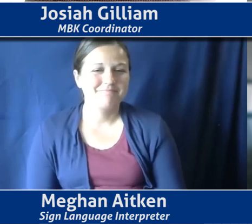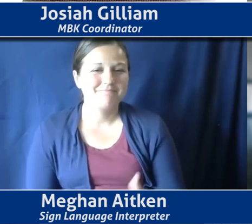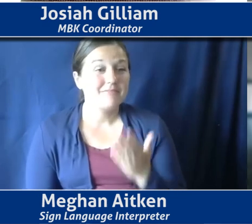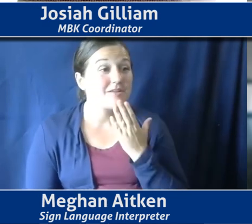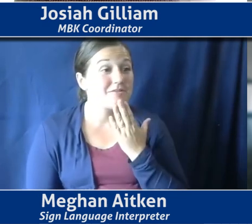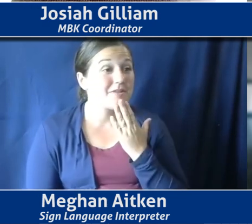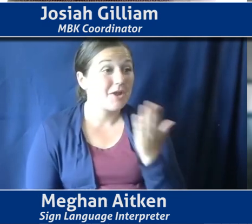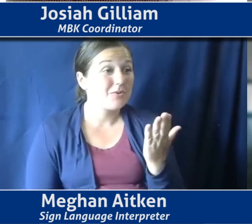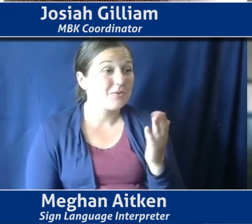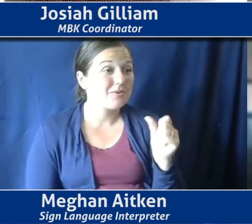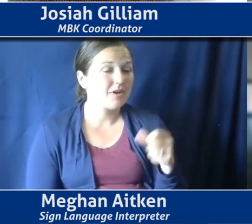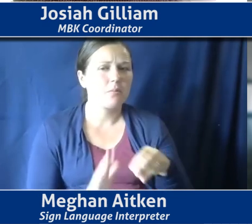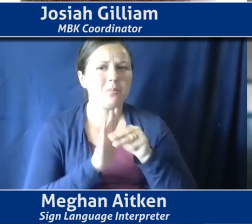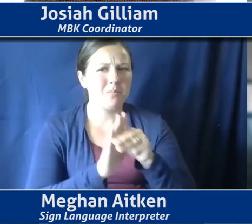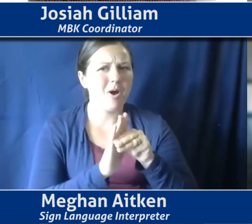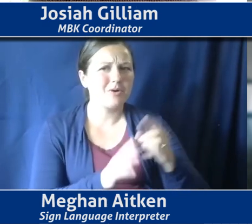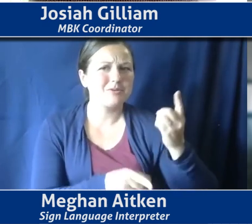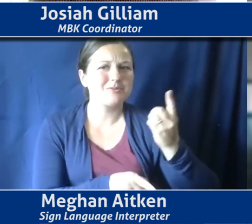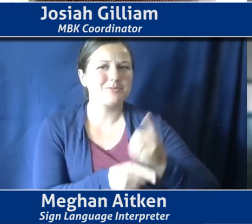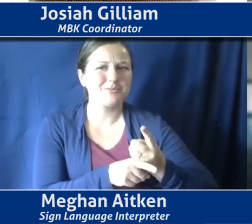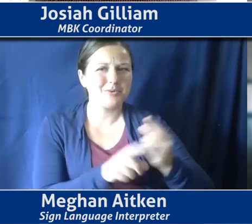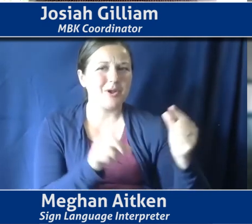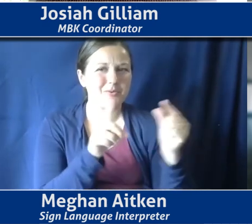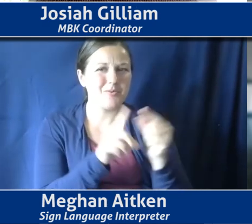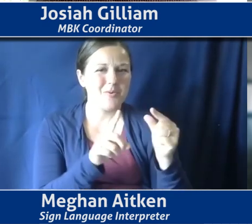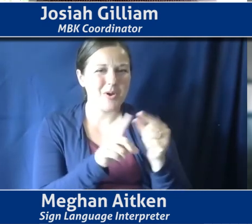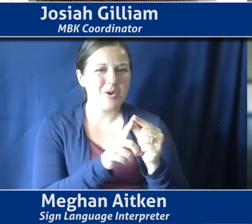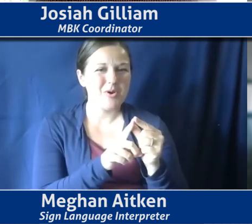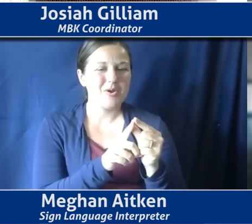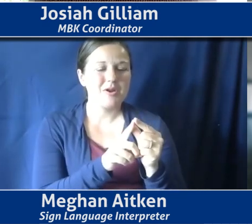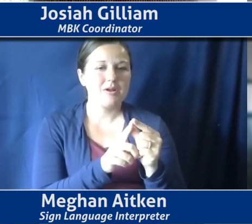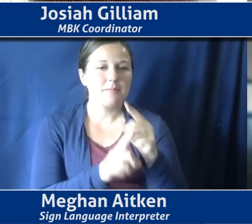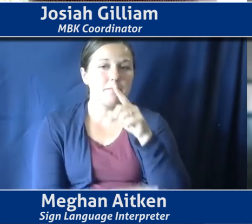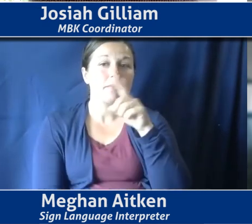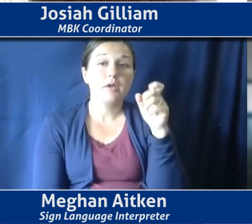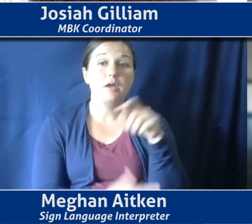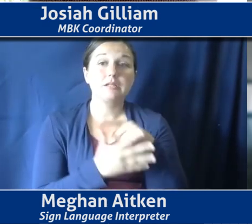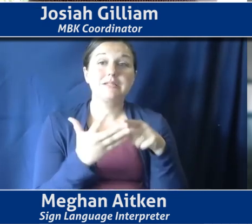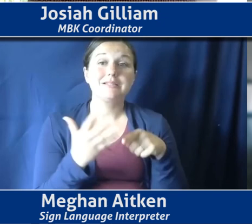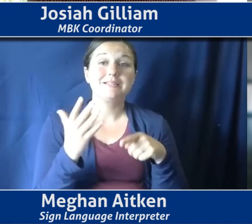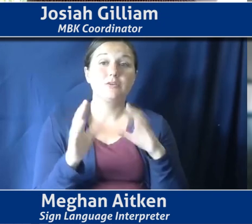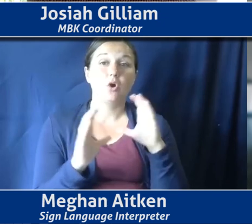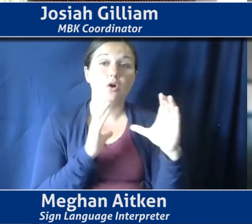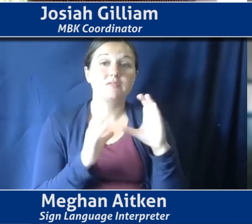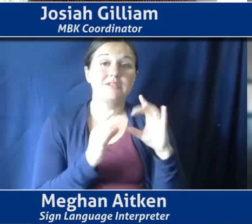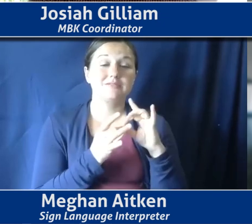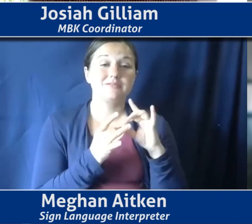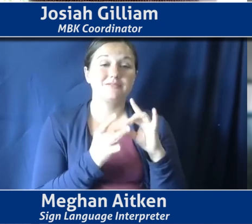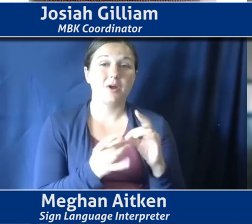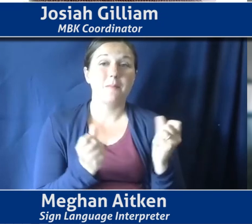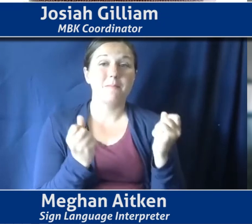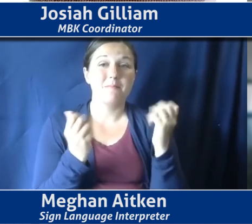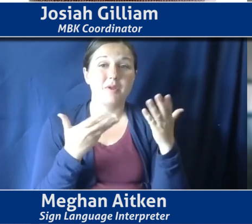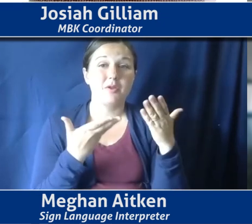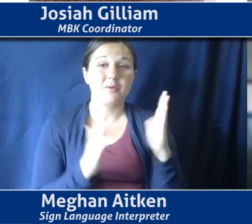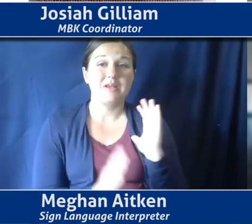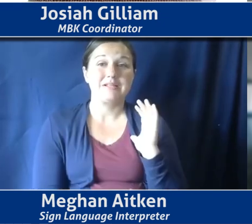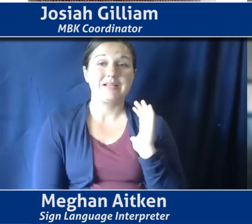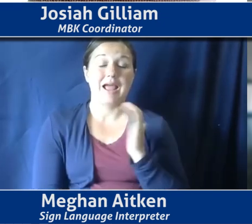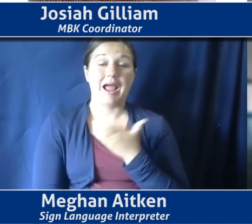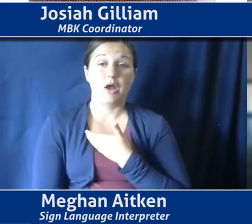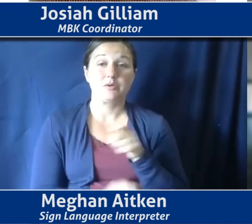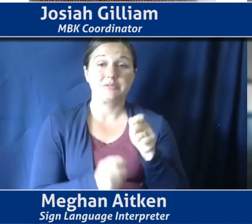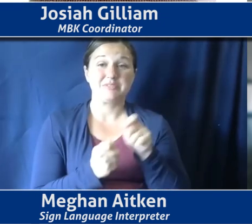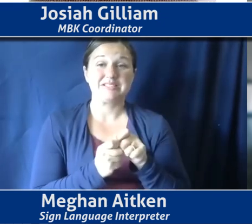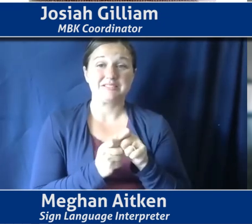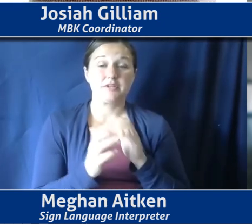modeling is the, is the right word, uh, that comes to, you to my mind, because, you these conversations are about in many ways how our specific community in the city of